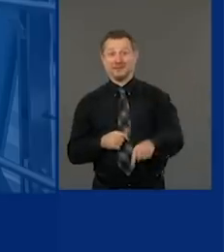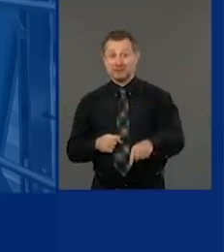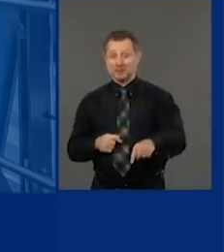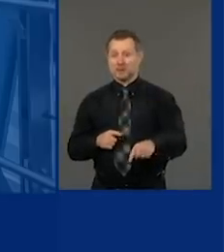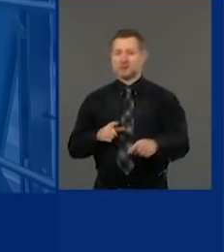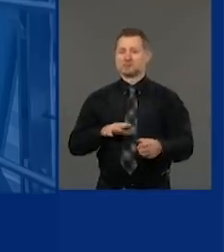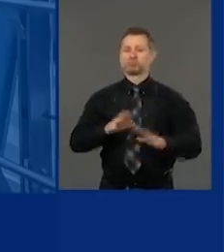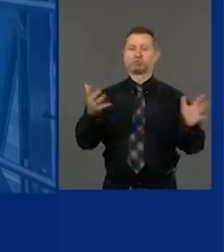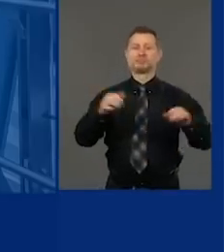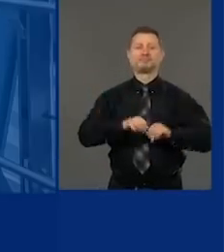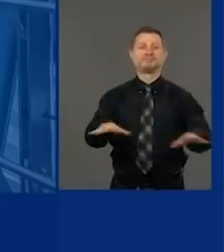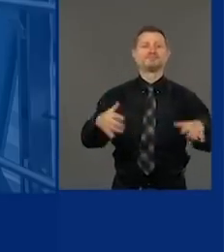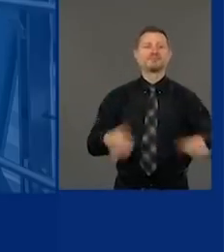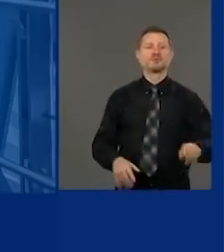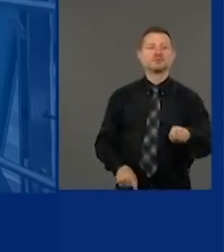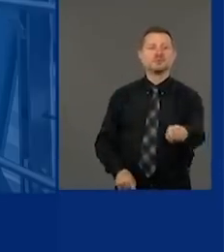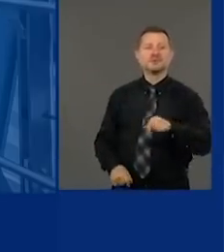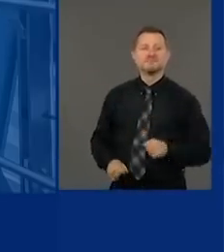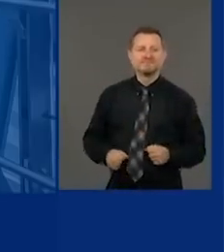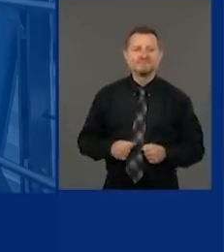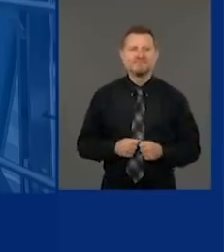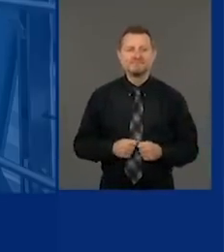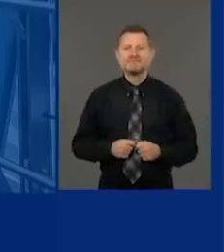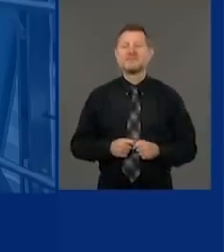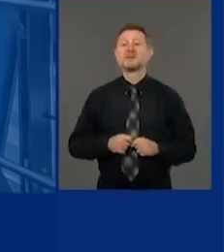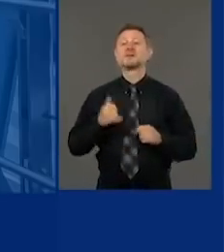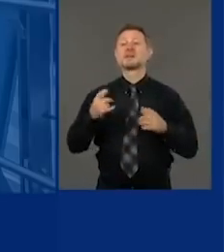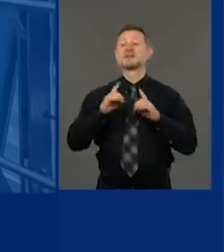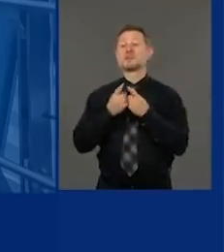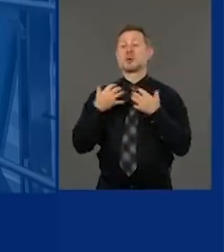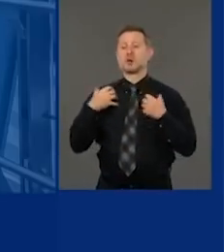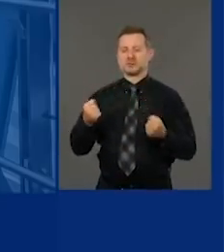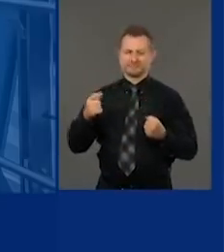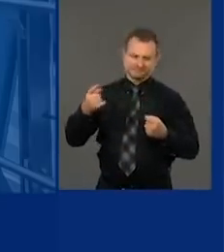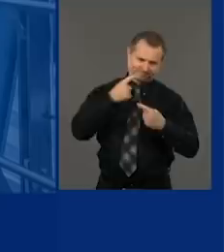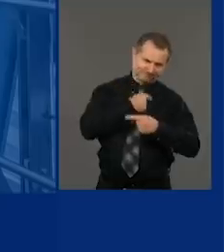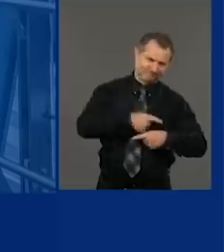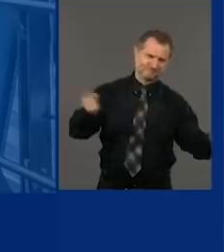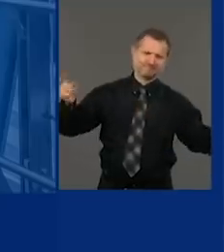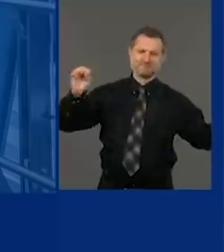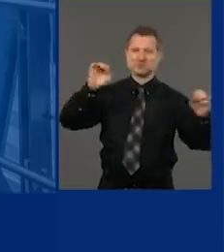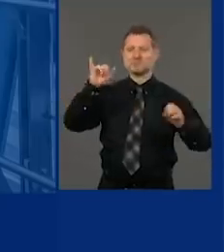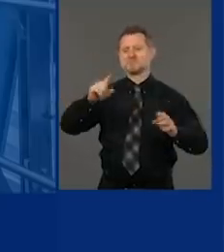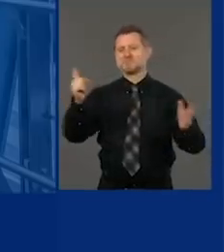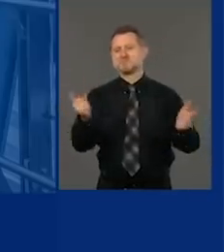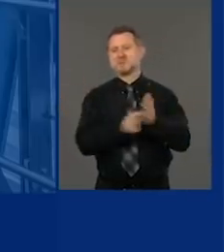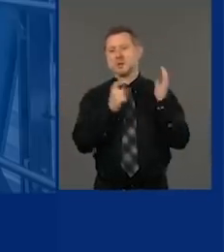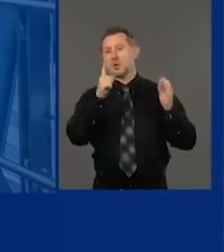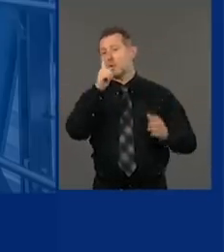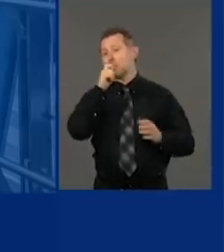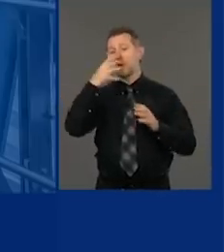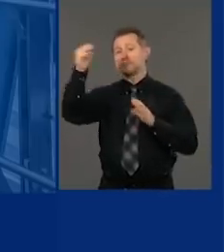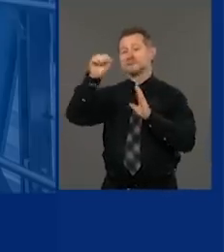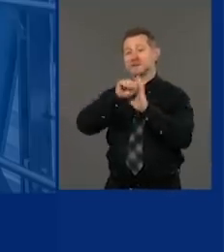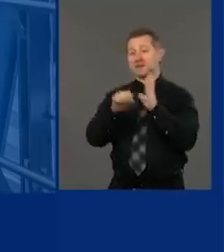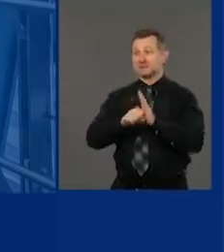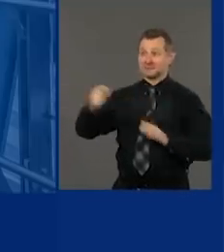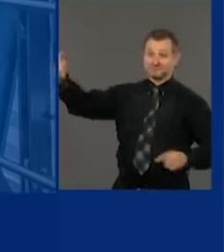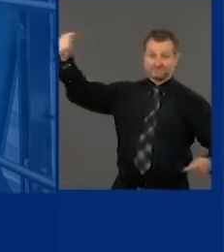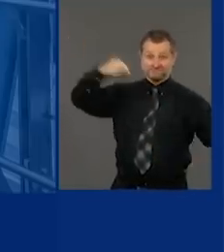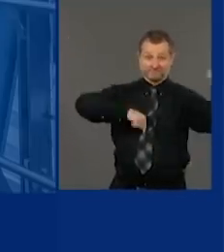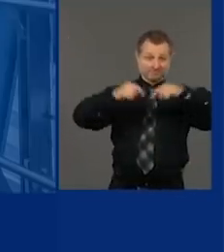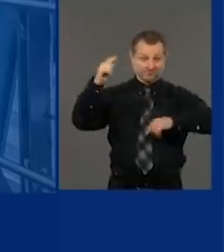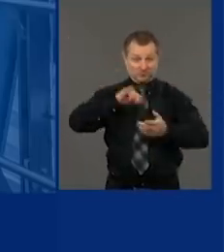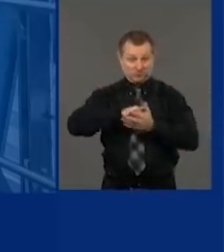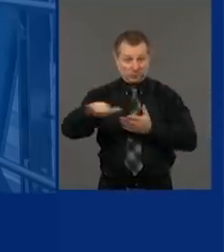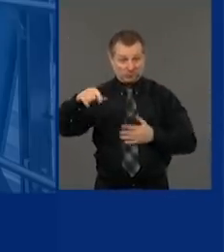of Health issue an emergency health order today that will mandate that out-of-state travelers from the states that